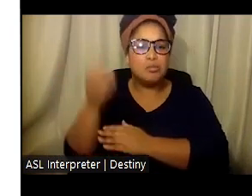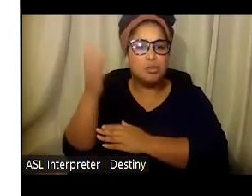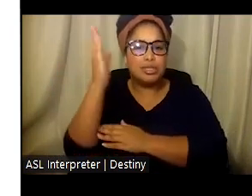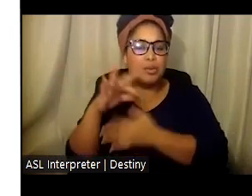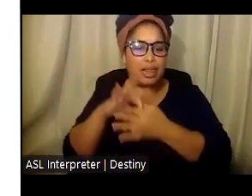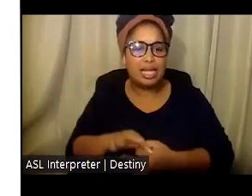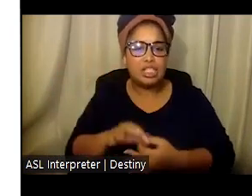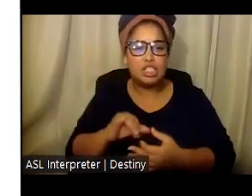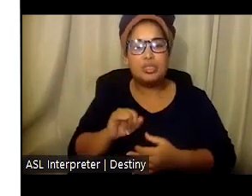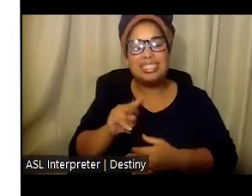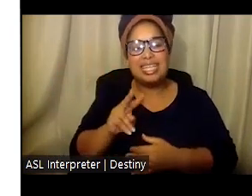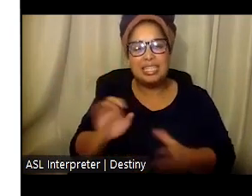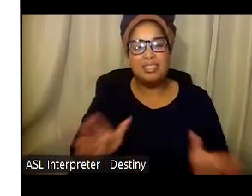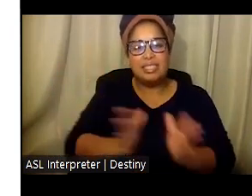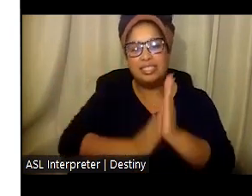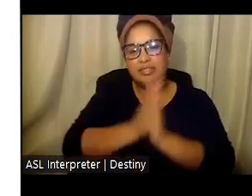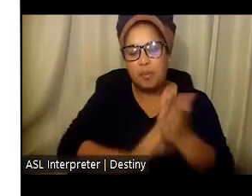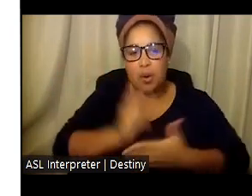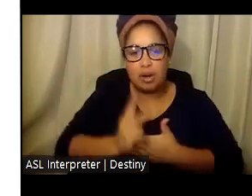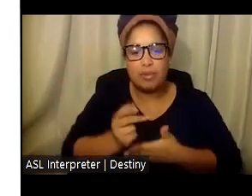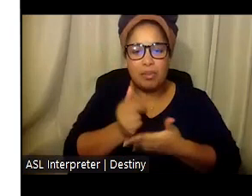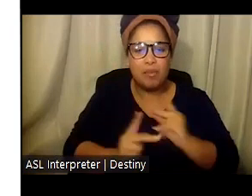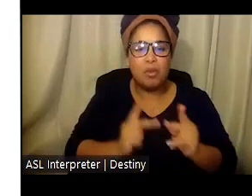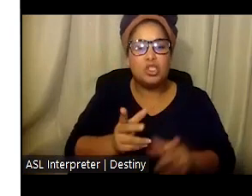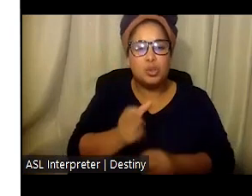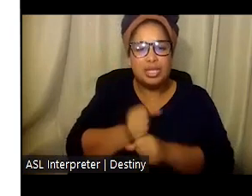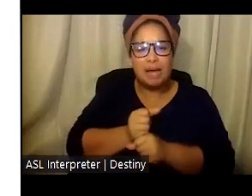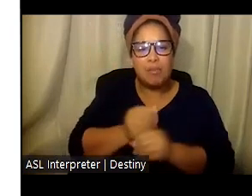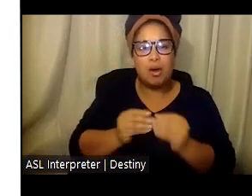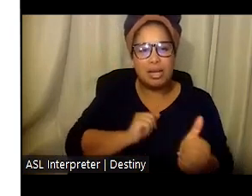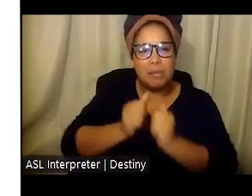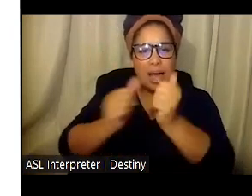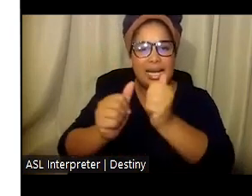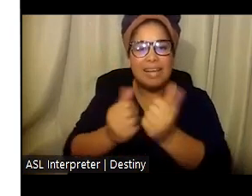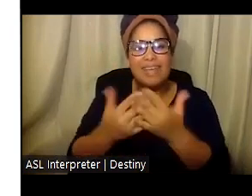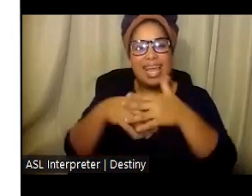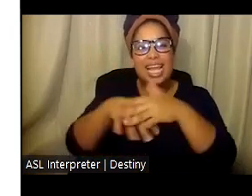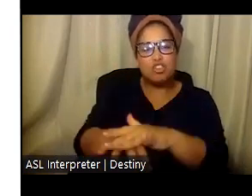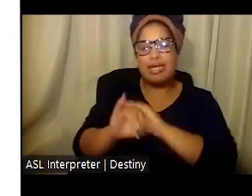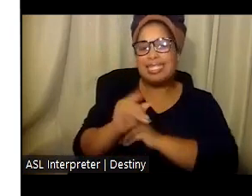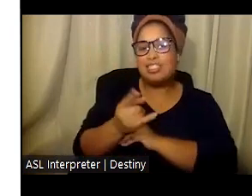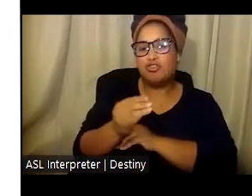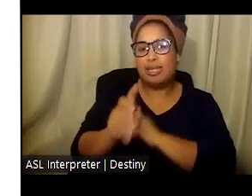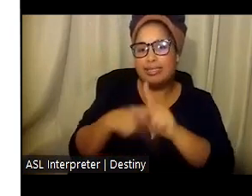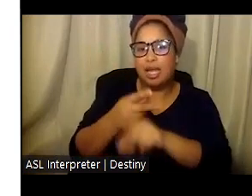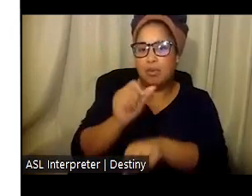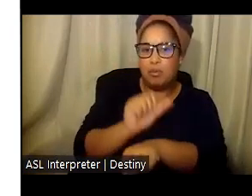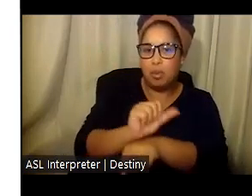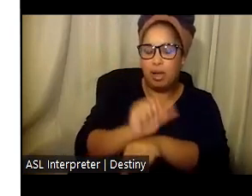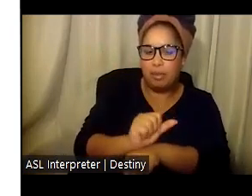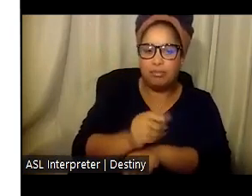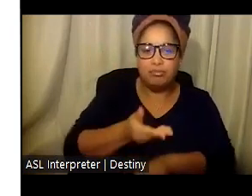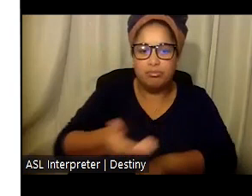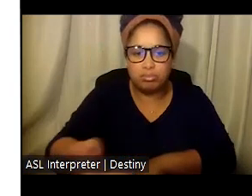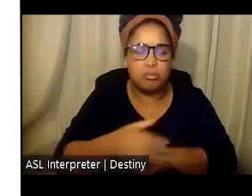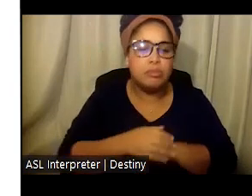programs for helping individuals achieve competitive integrated employment. Before that, in the June webinar